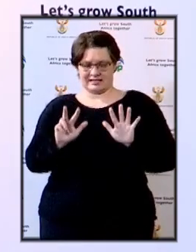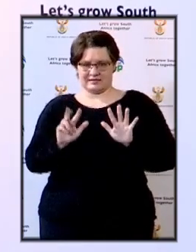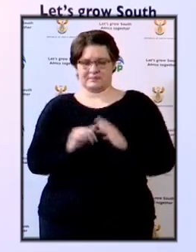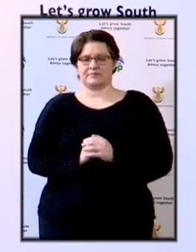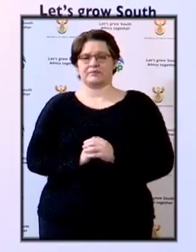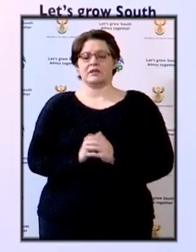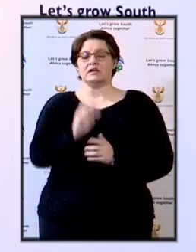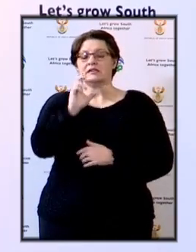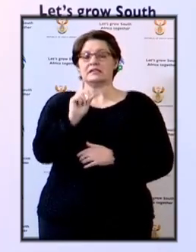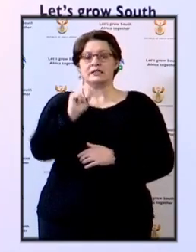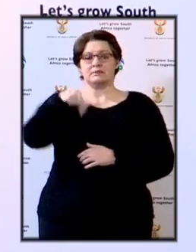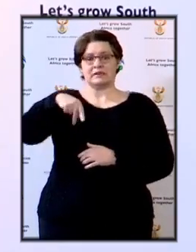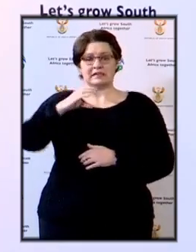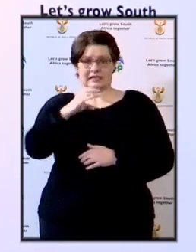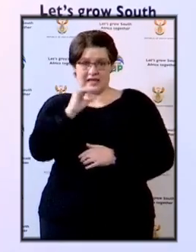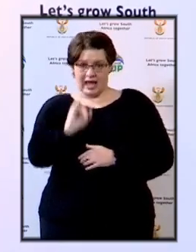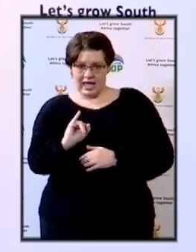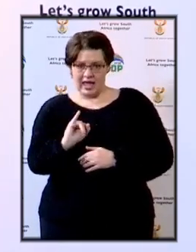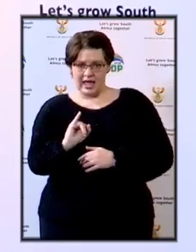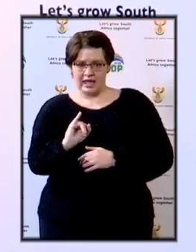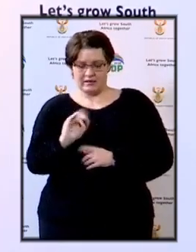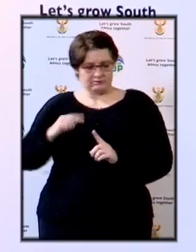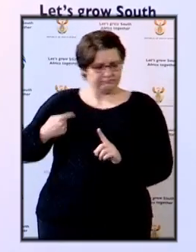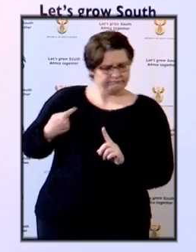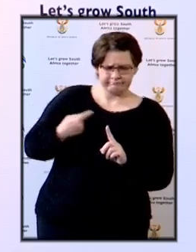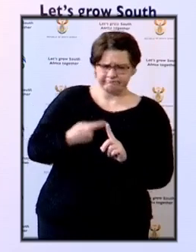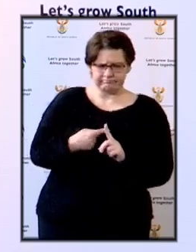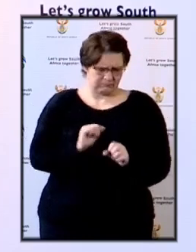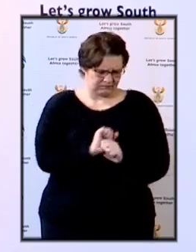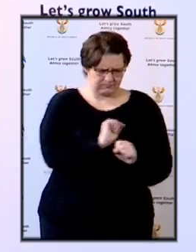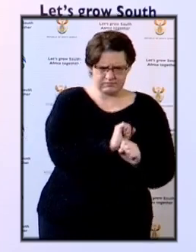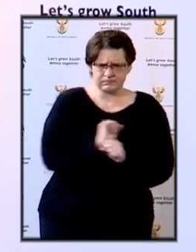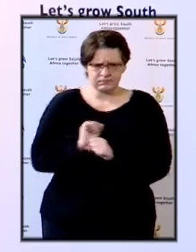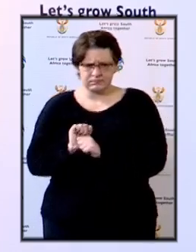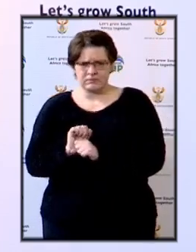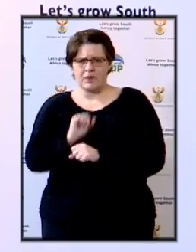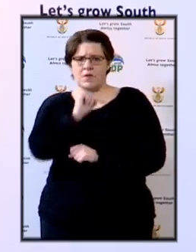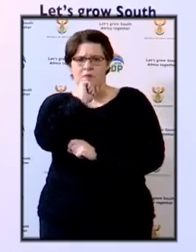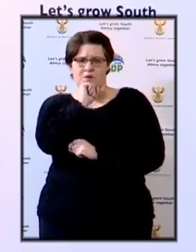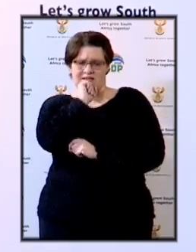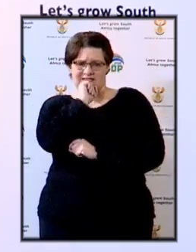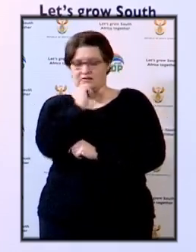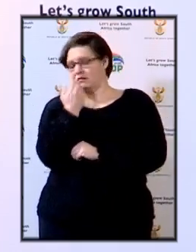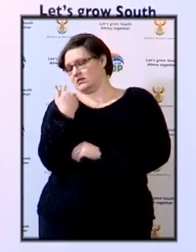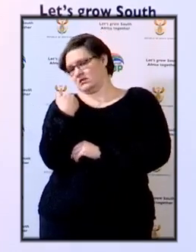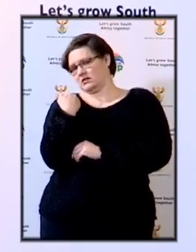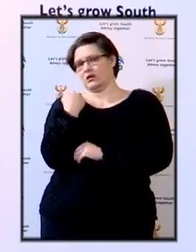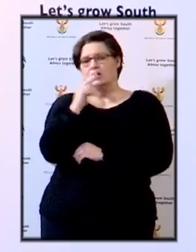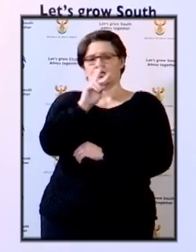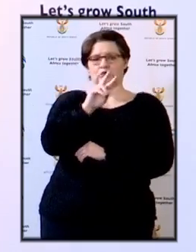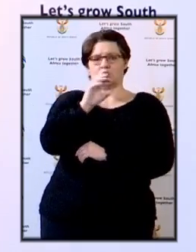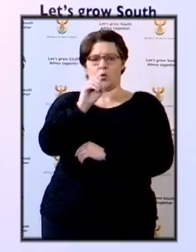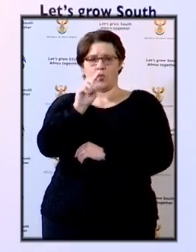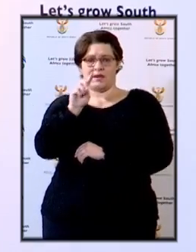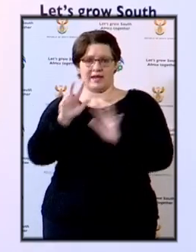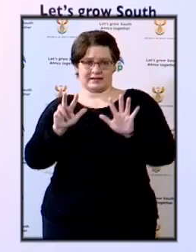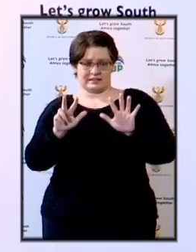The DPCI has been working in this matter since August 2018.